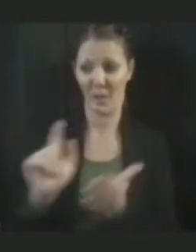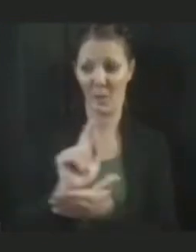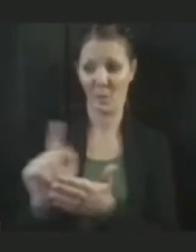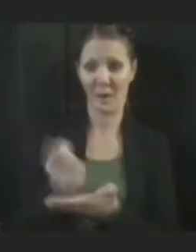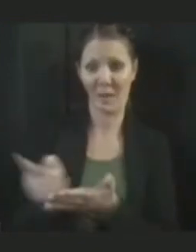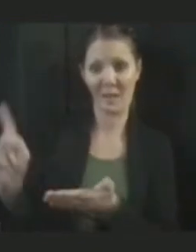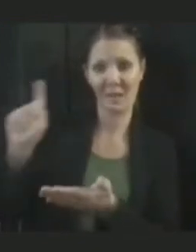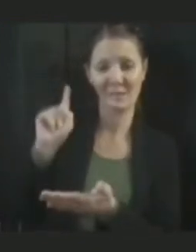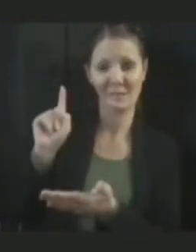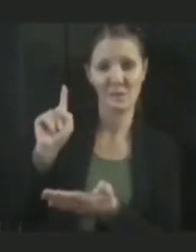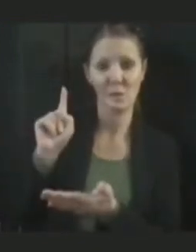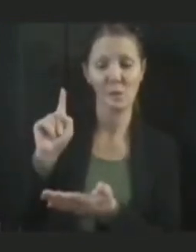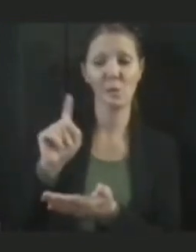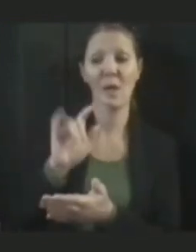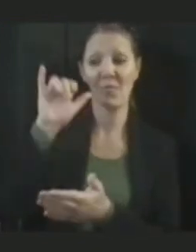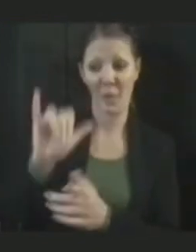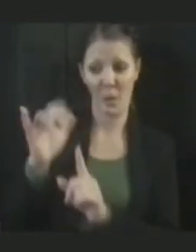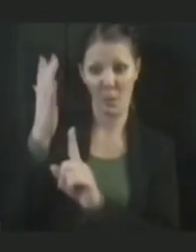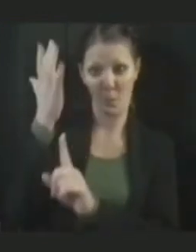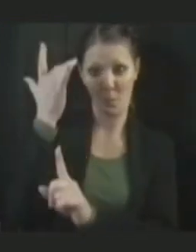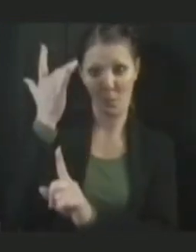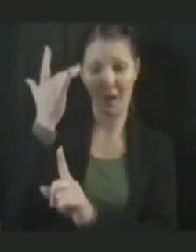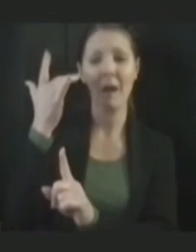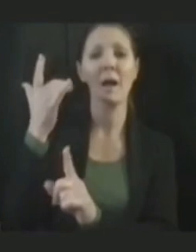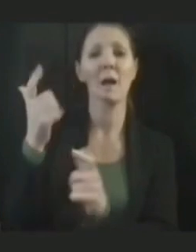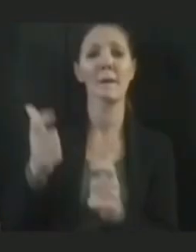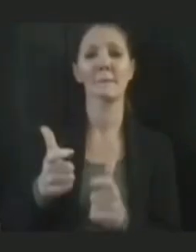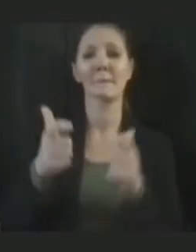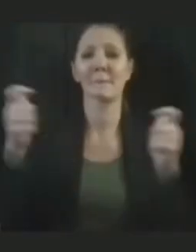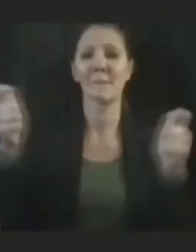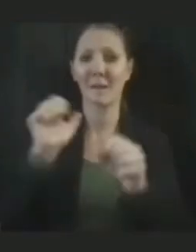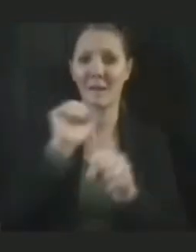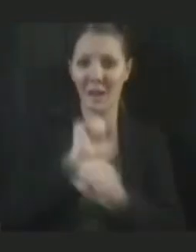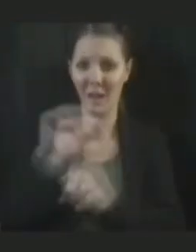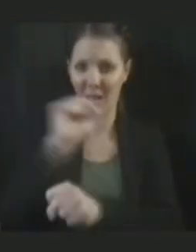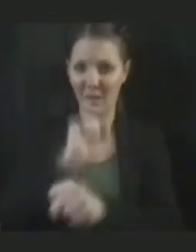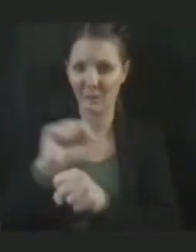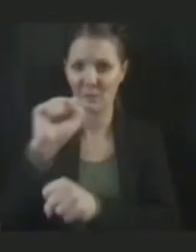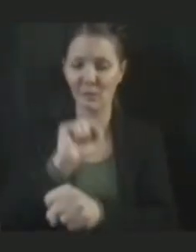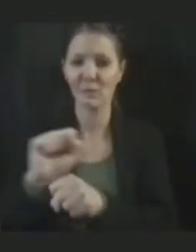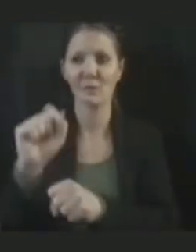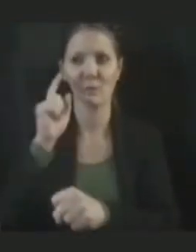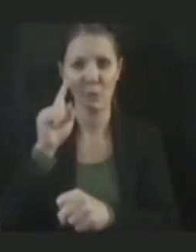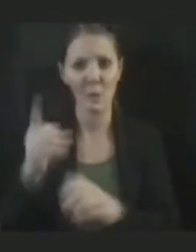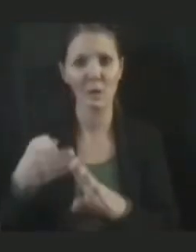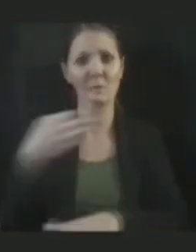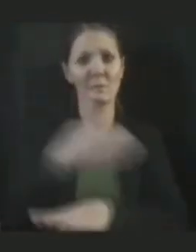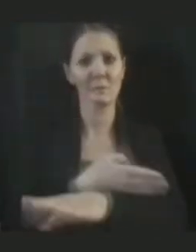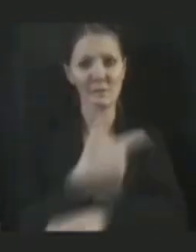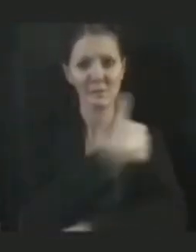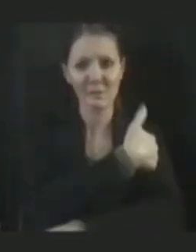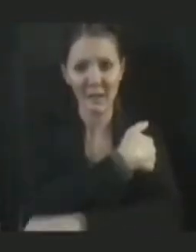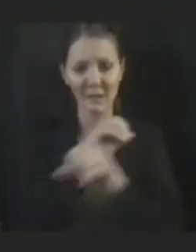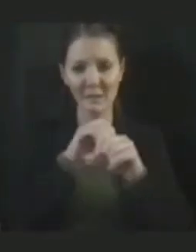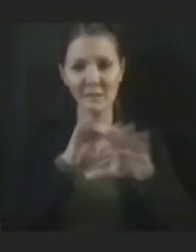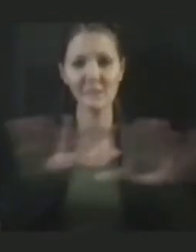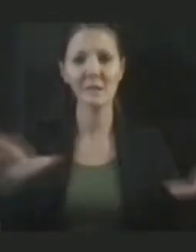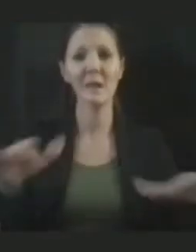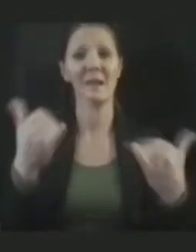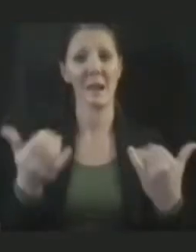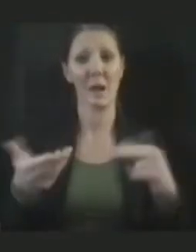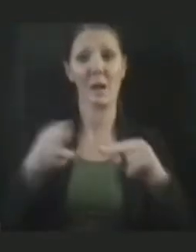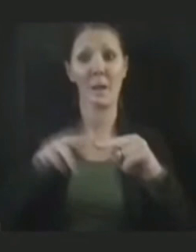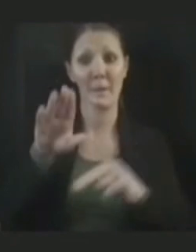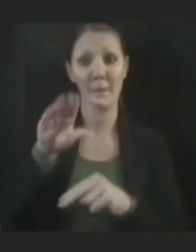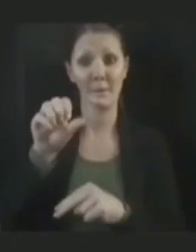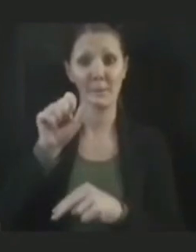year. And that is due to the tremendous efforts towards vaccination and boosting, which is protecting